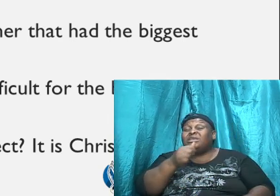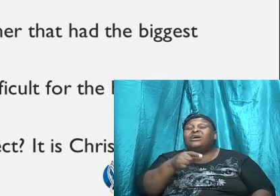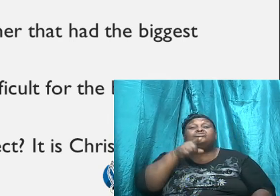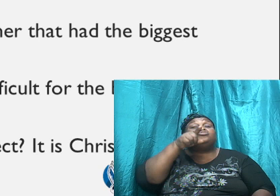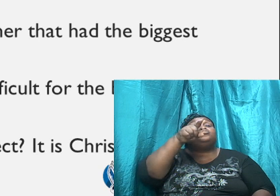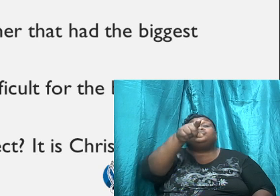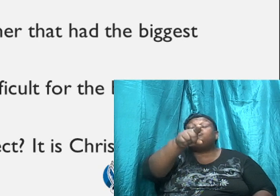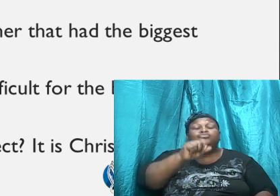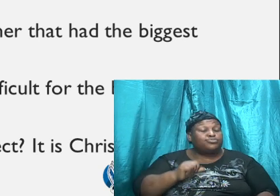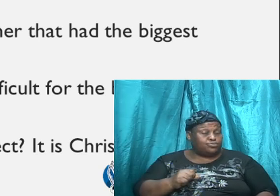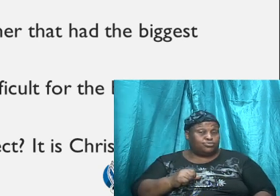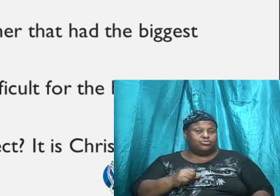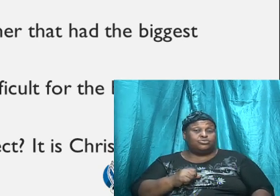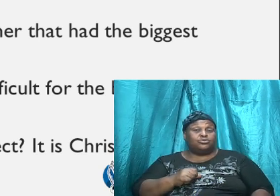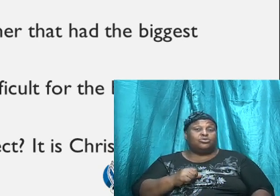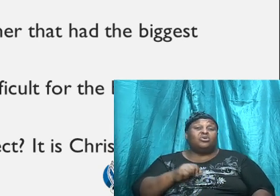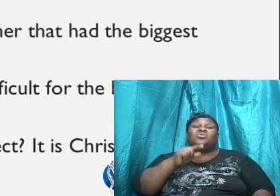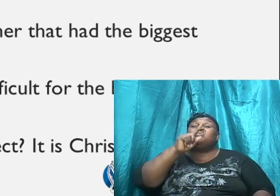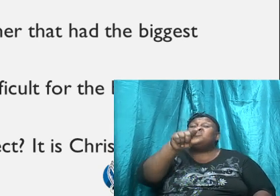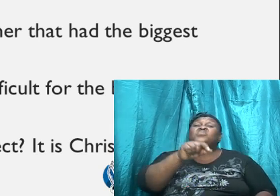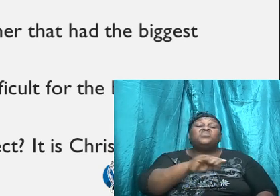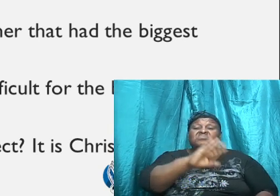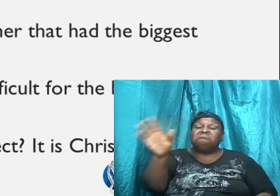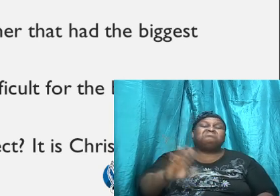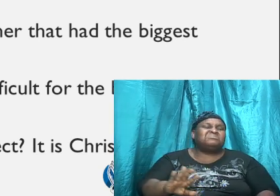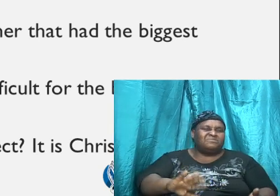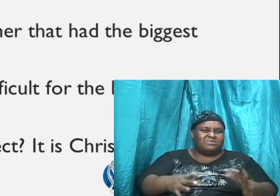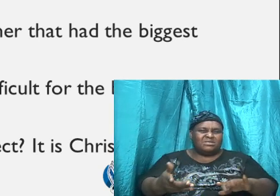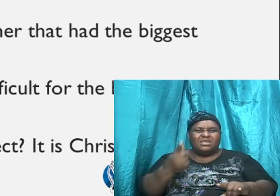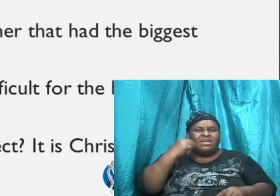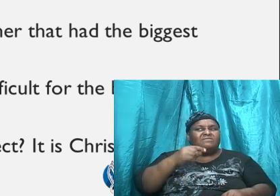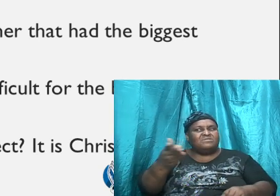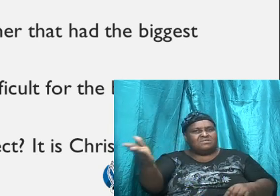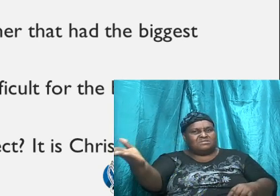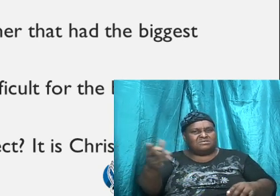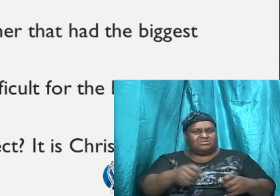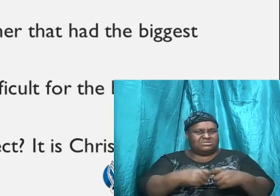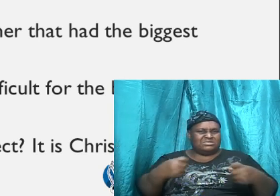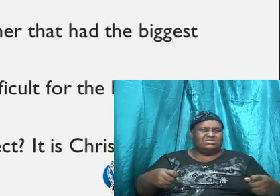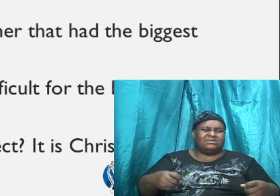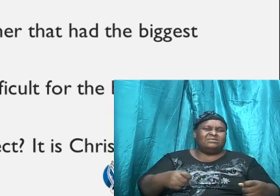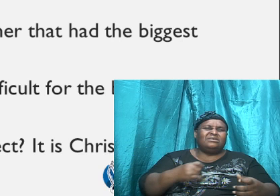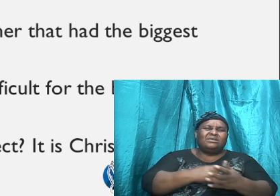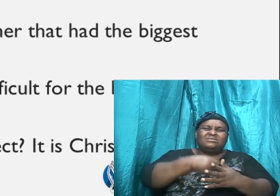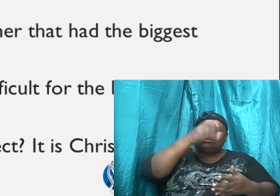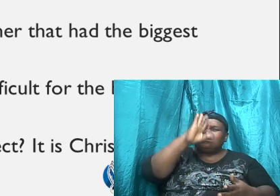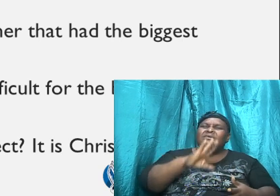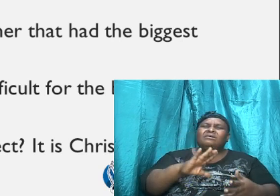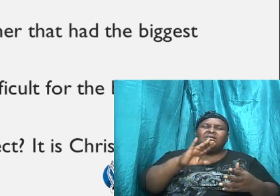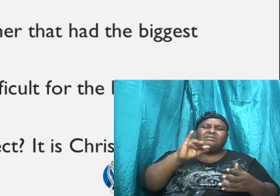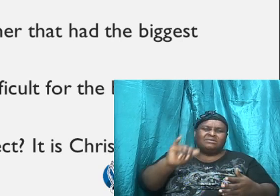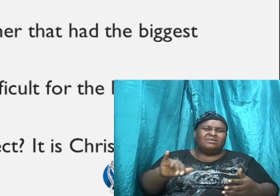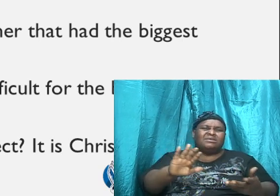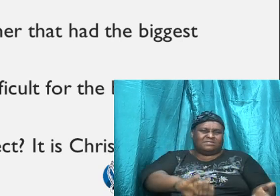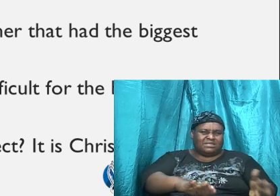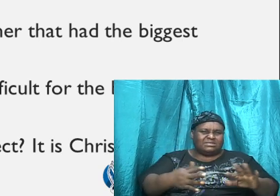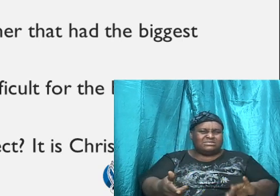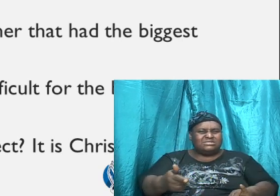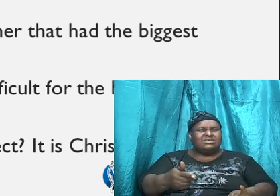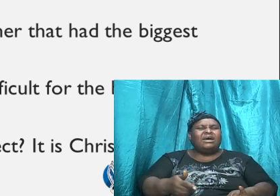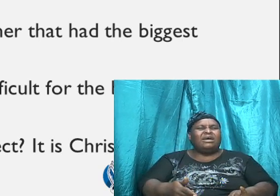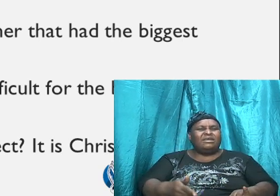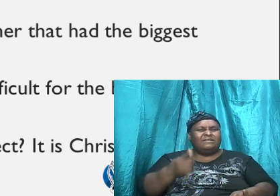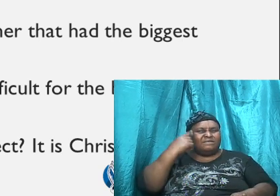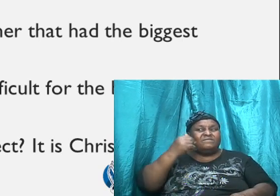you were the one that died for their sin, it was God that died for them, but we give them such a